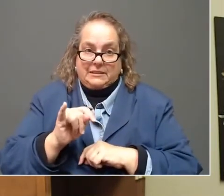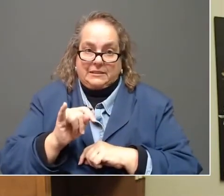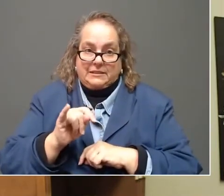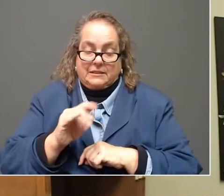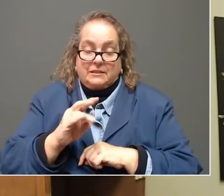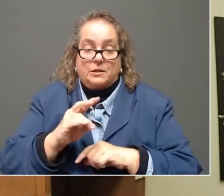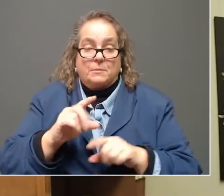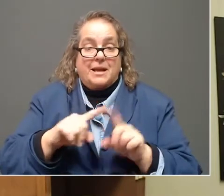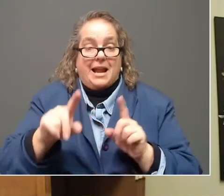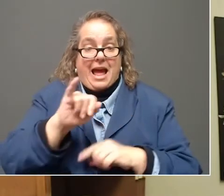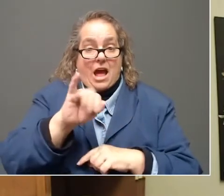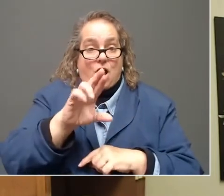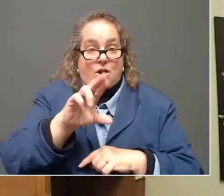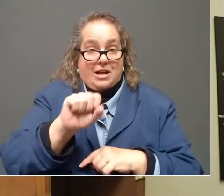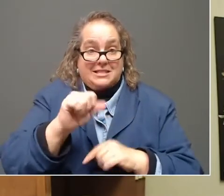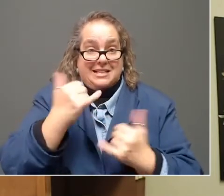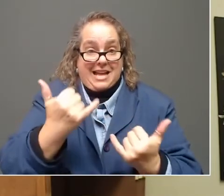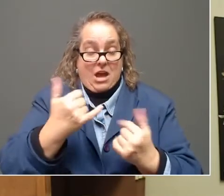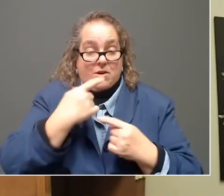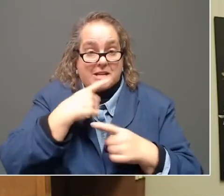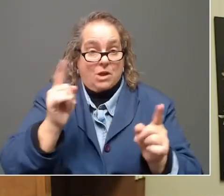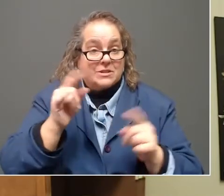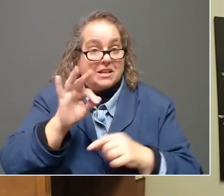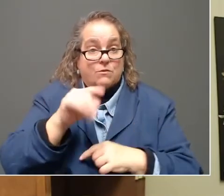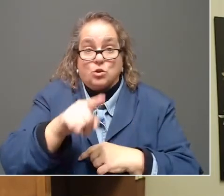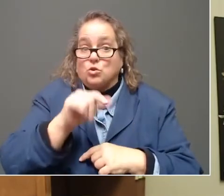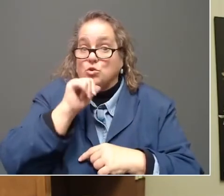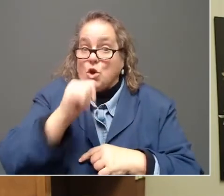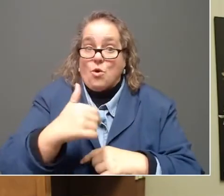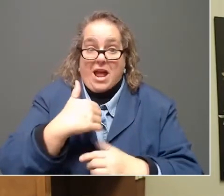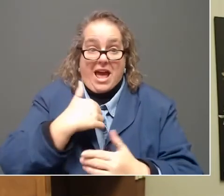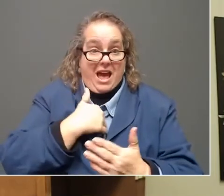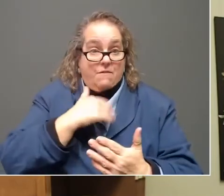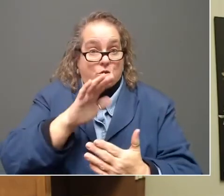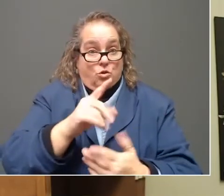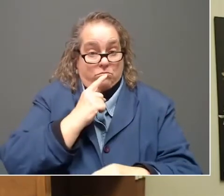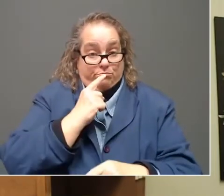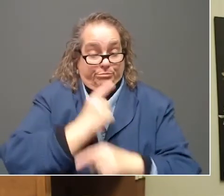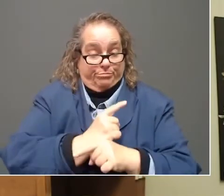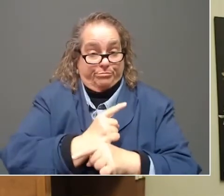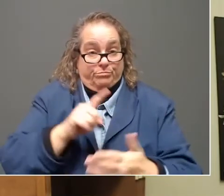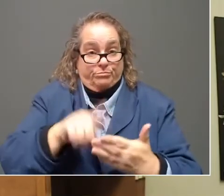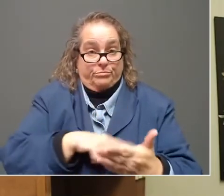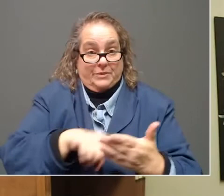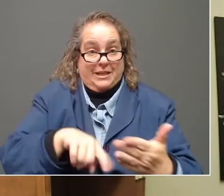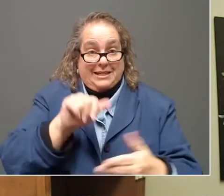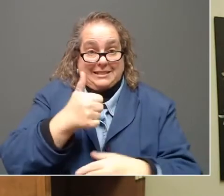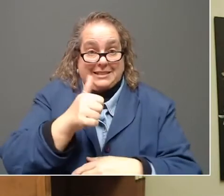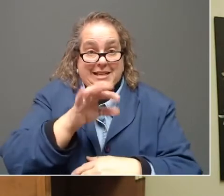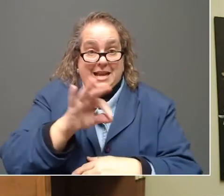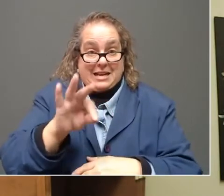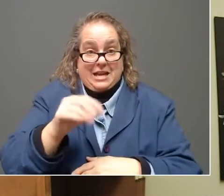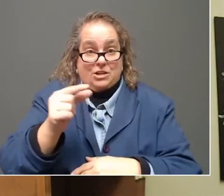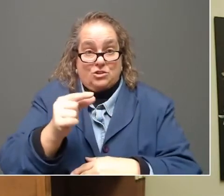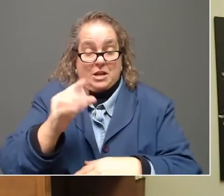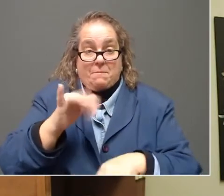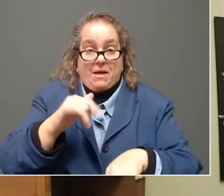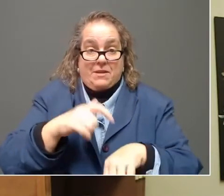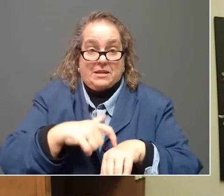has now announced if you do not have your corrected 1099-G by the time you need to file your taxes,